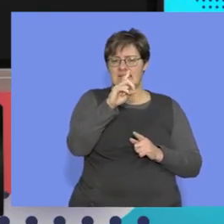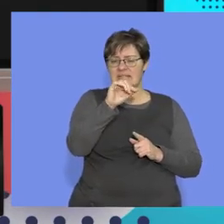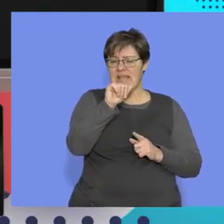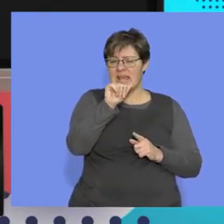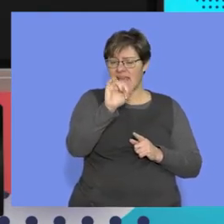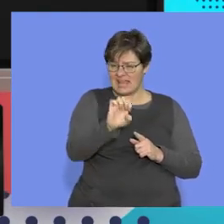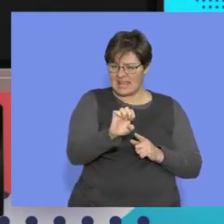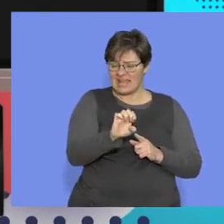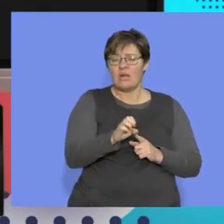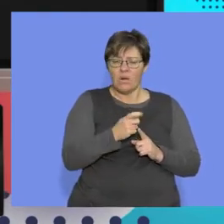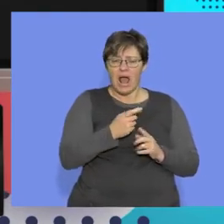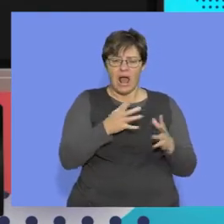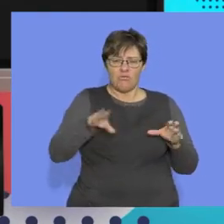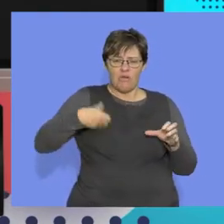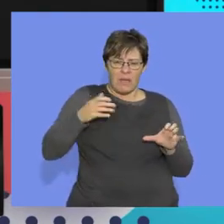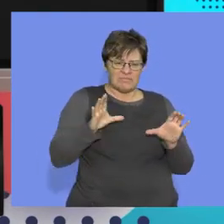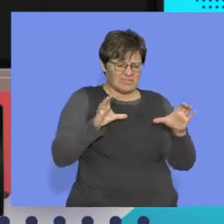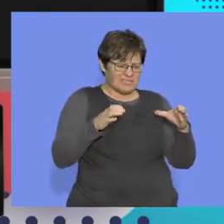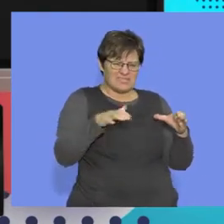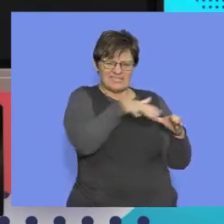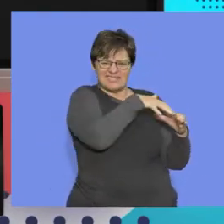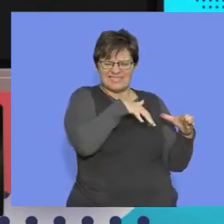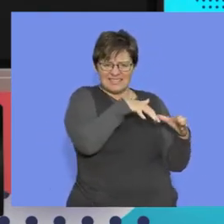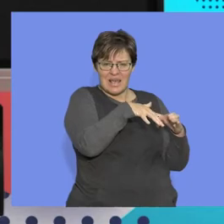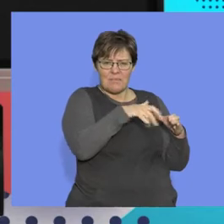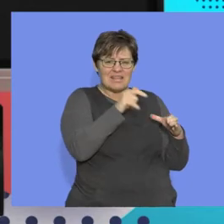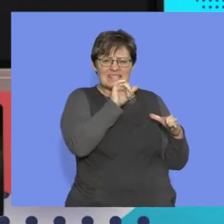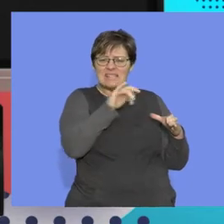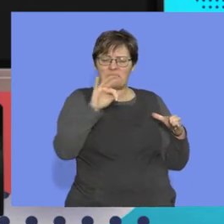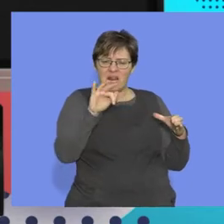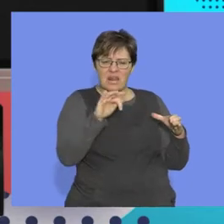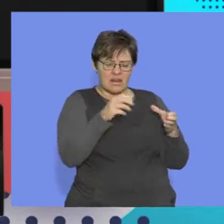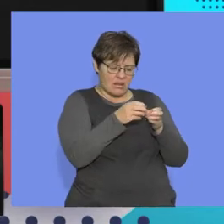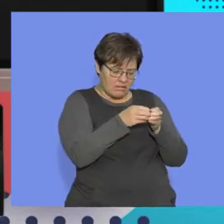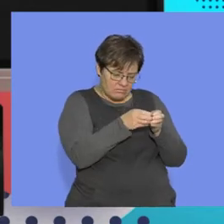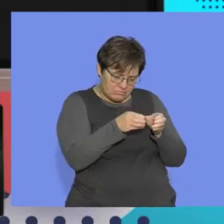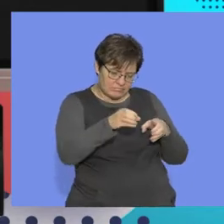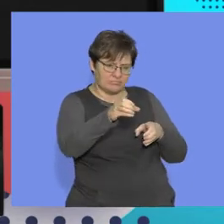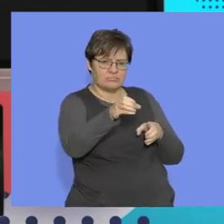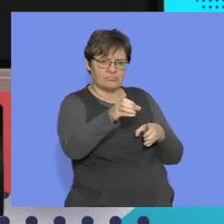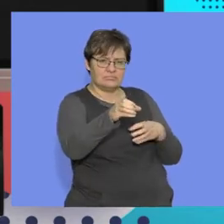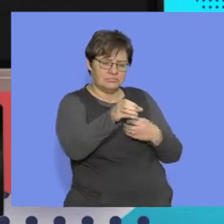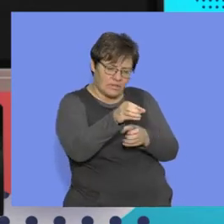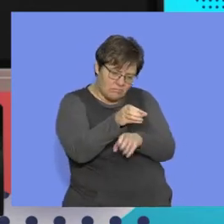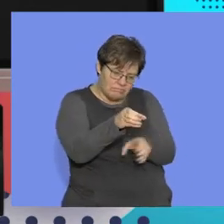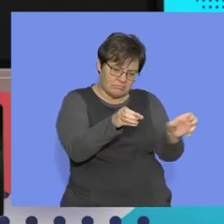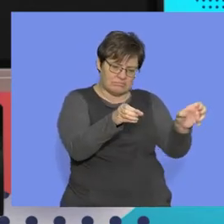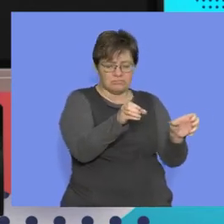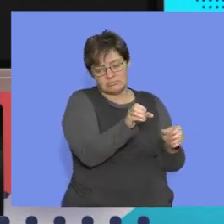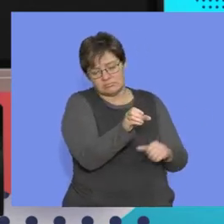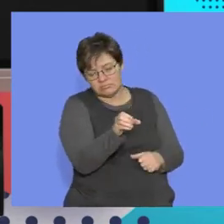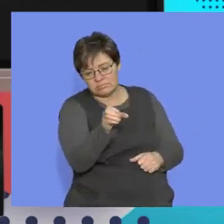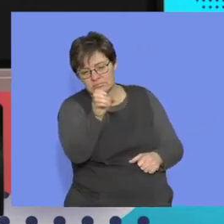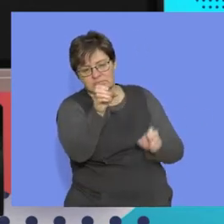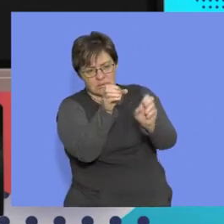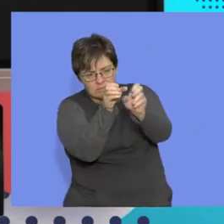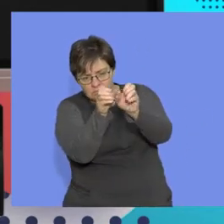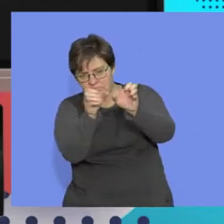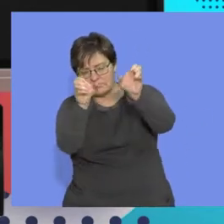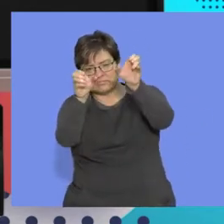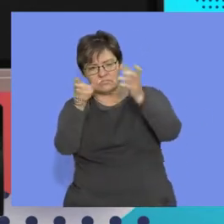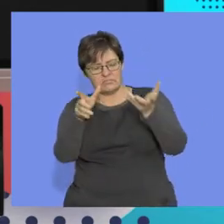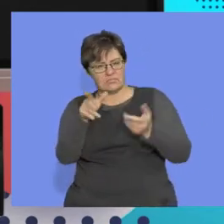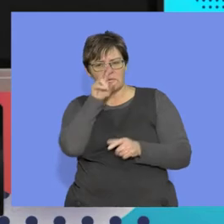part of the great apes, but around about six million years ago, this branch occurred, right? This branch. And what